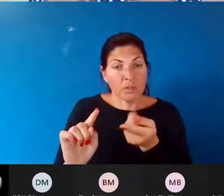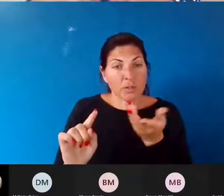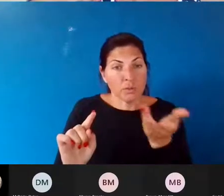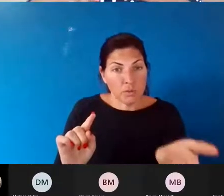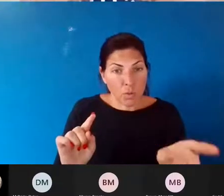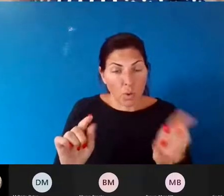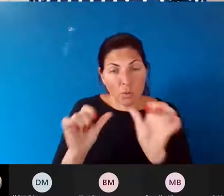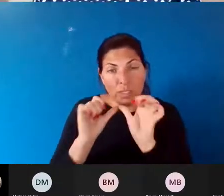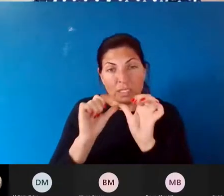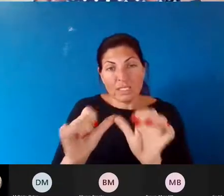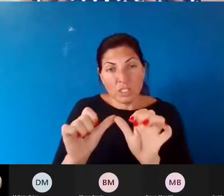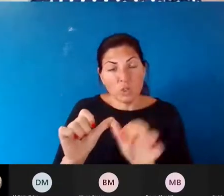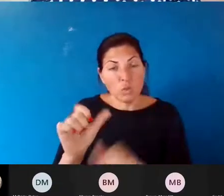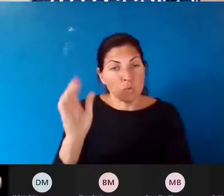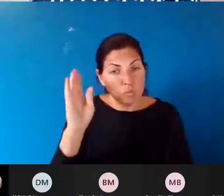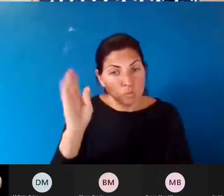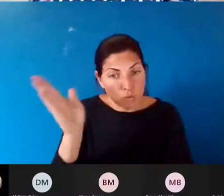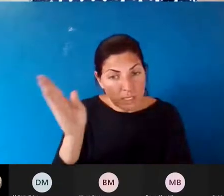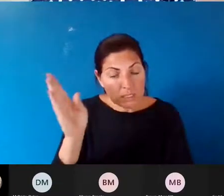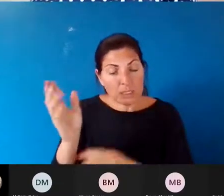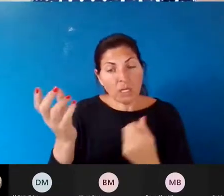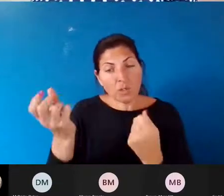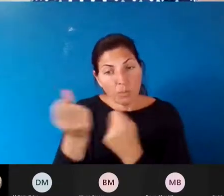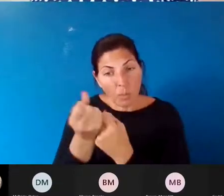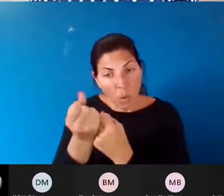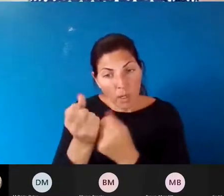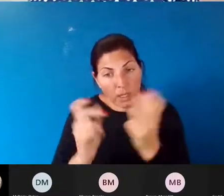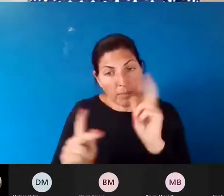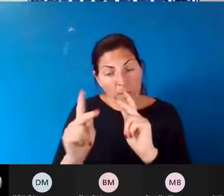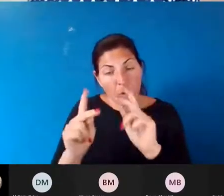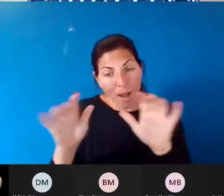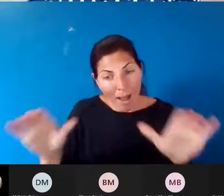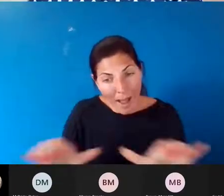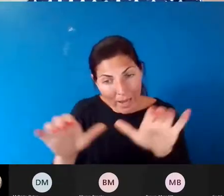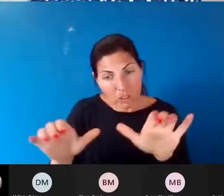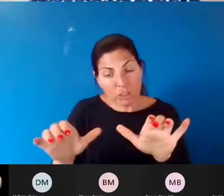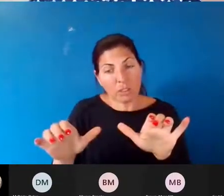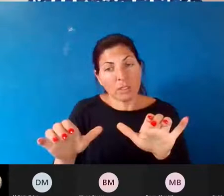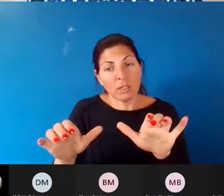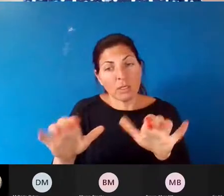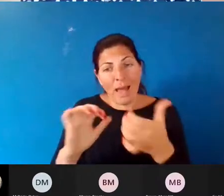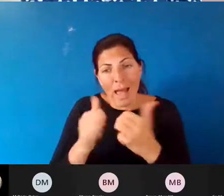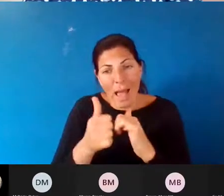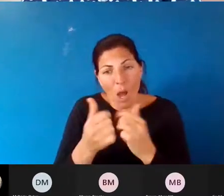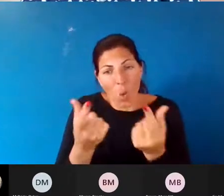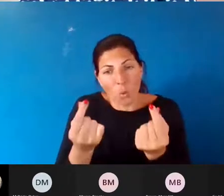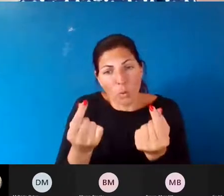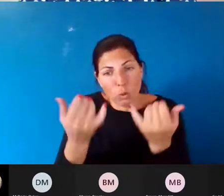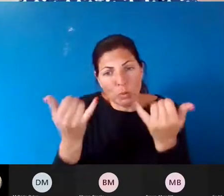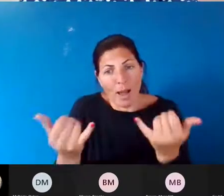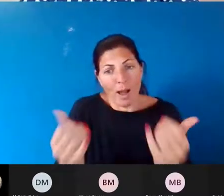information, continue rallying people to action? How can we do this? How do we do this, basically?